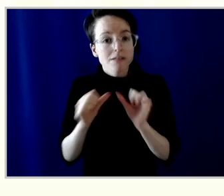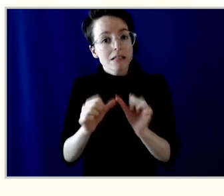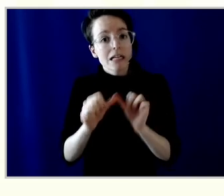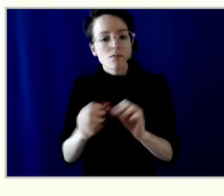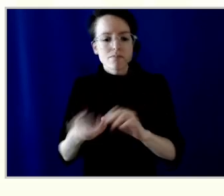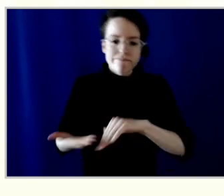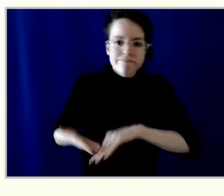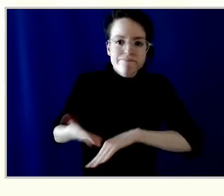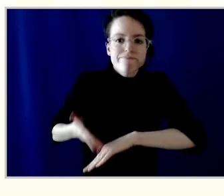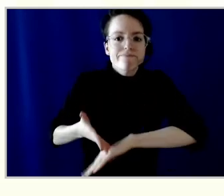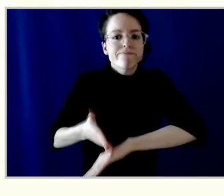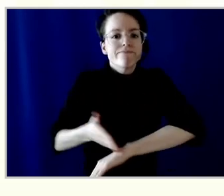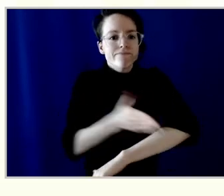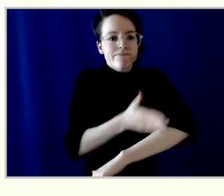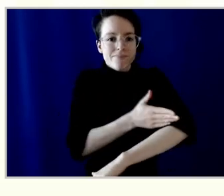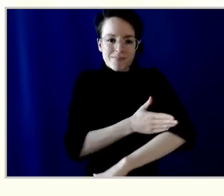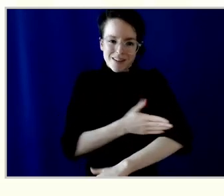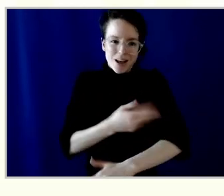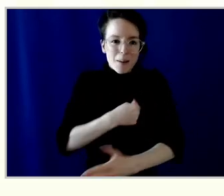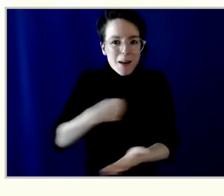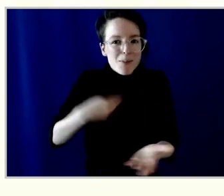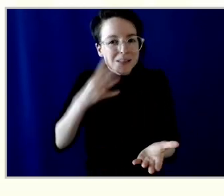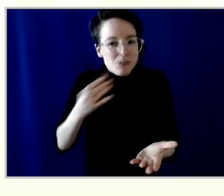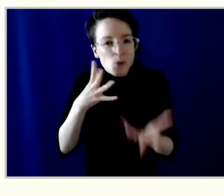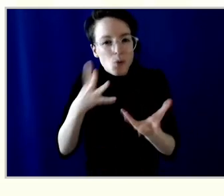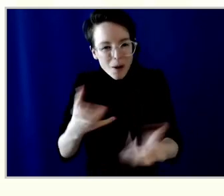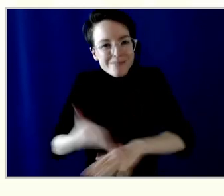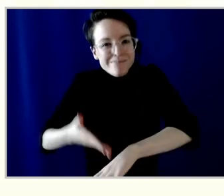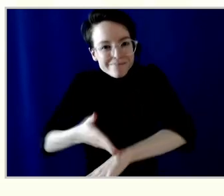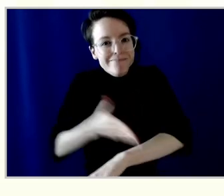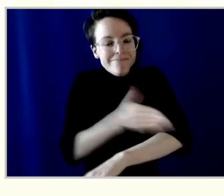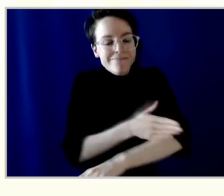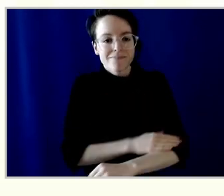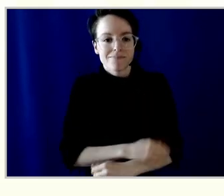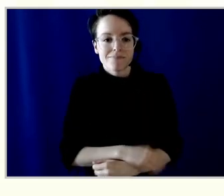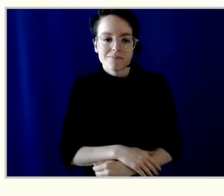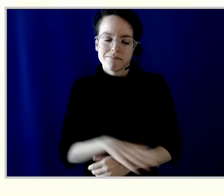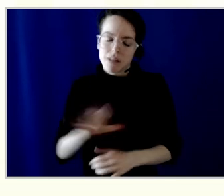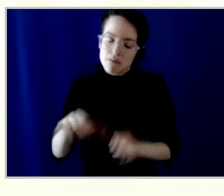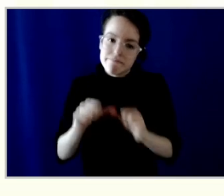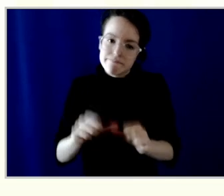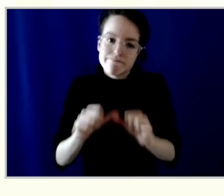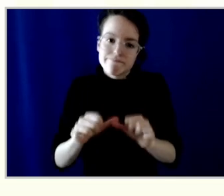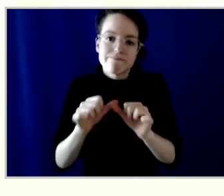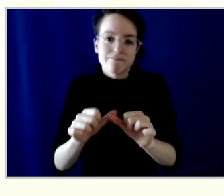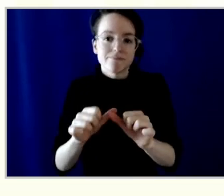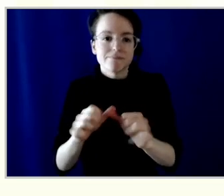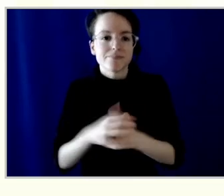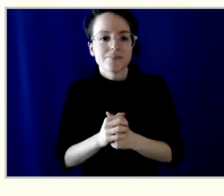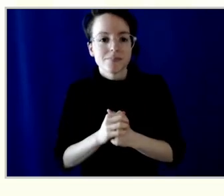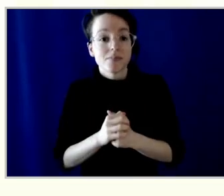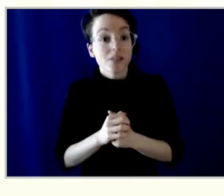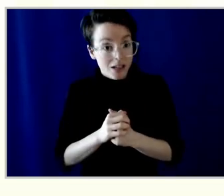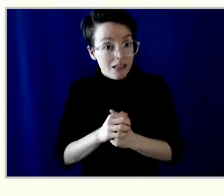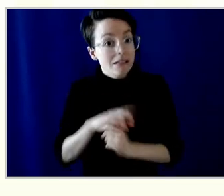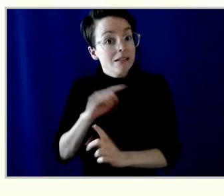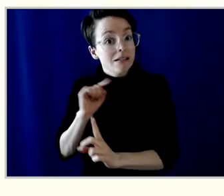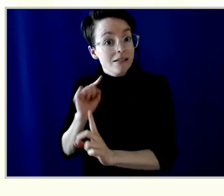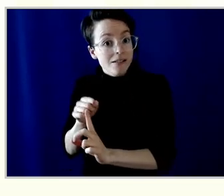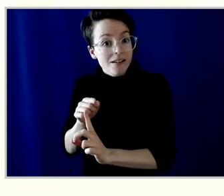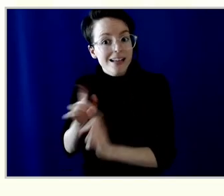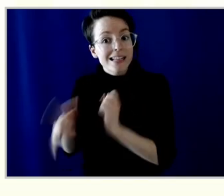And we continue to work hard on this, especially when it comes to delivering on our ongoing strategy to improve our digital banking experience.